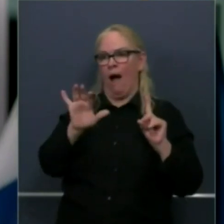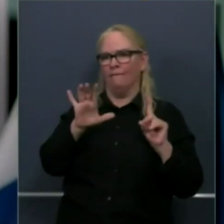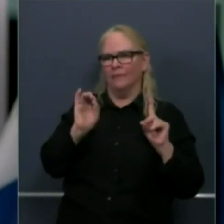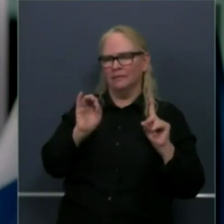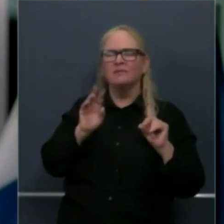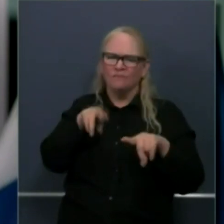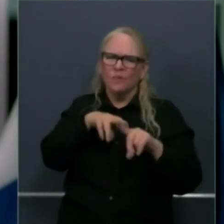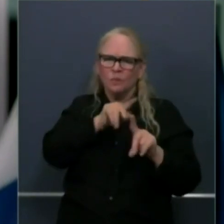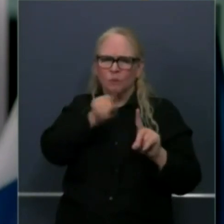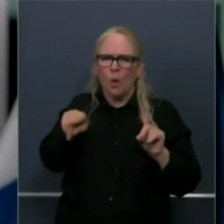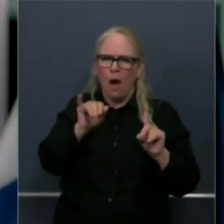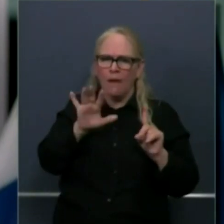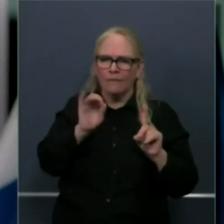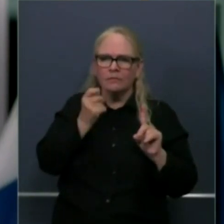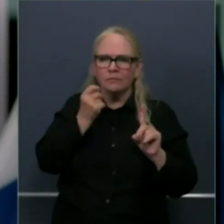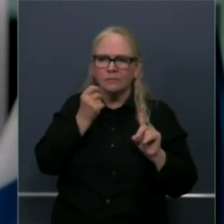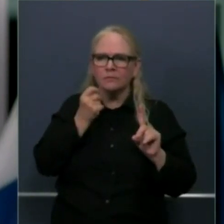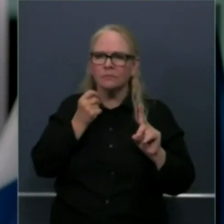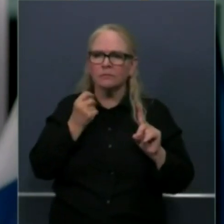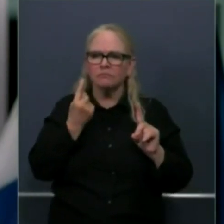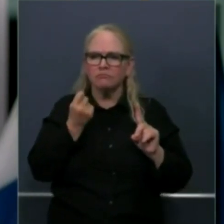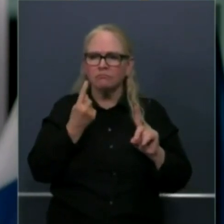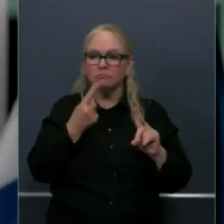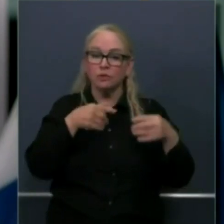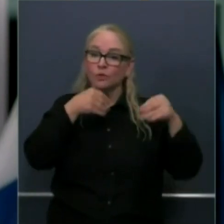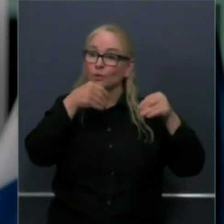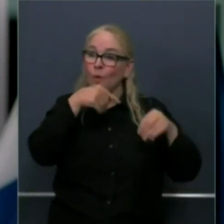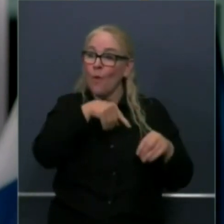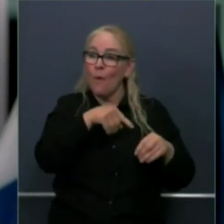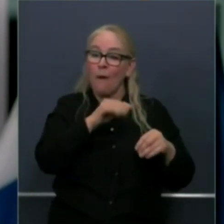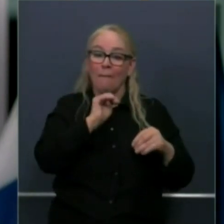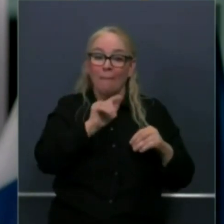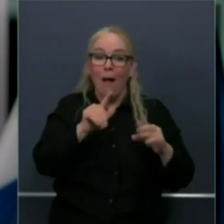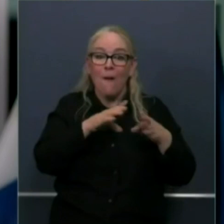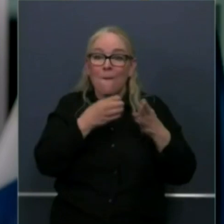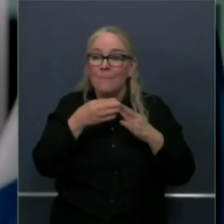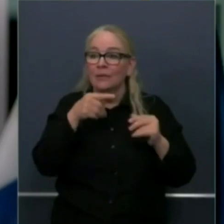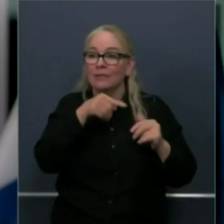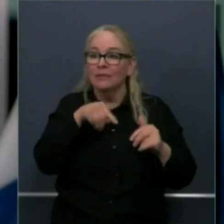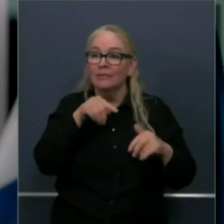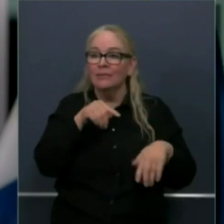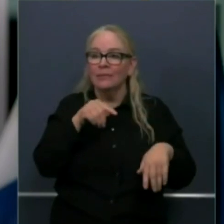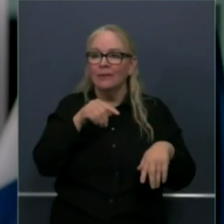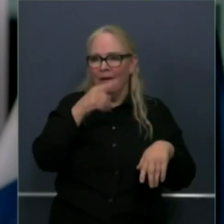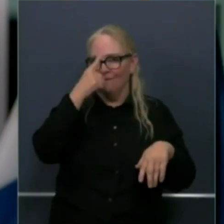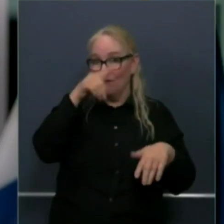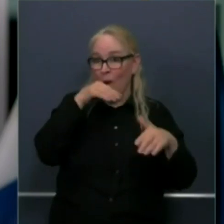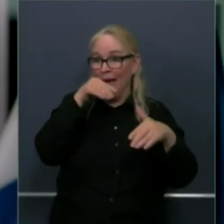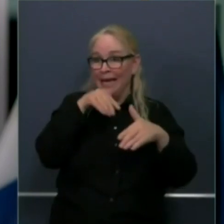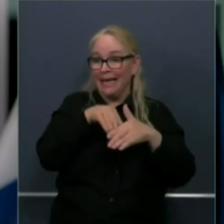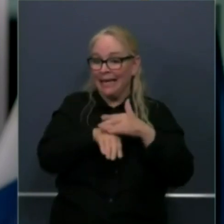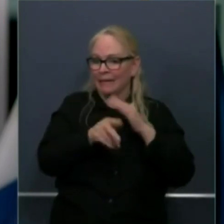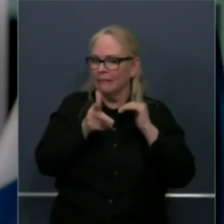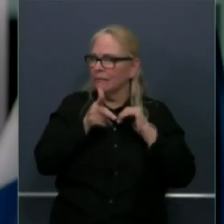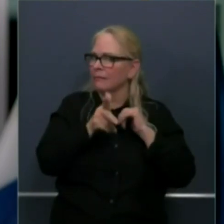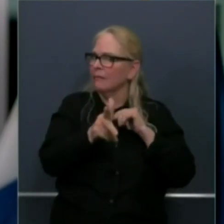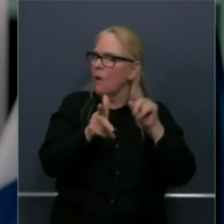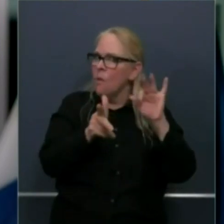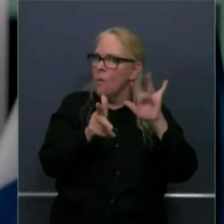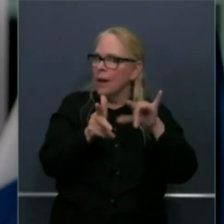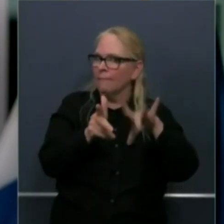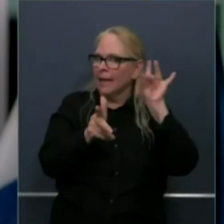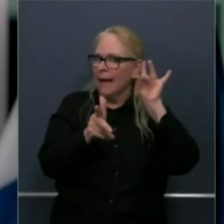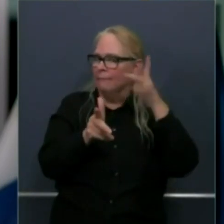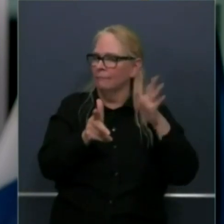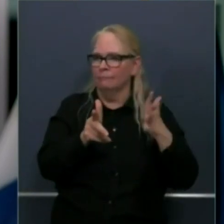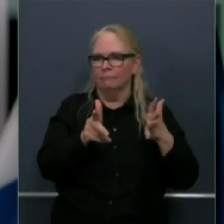Retail pickup. The strip malls and other malls that can afford the ability to